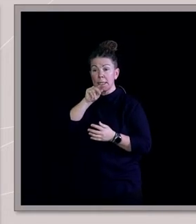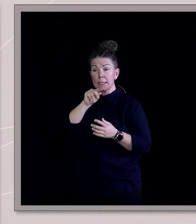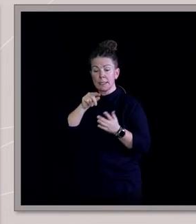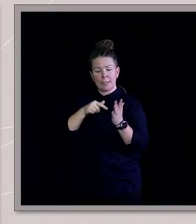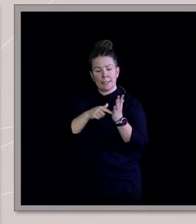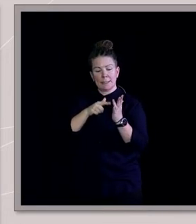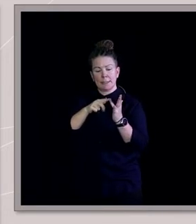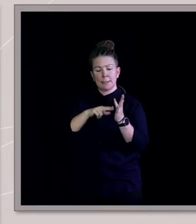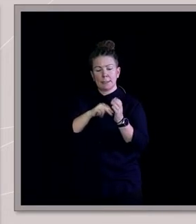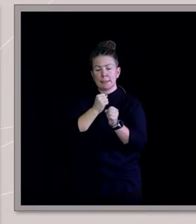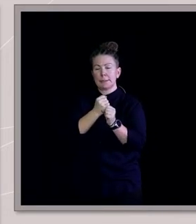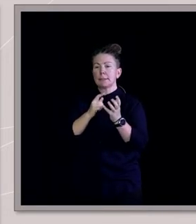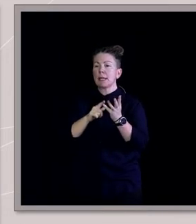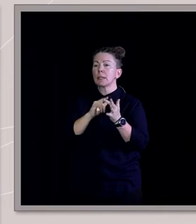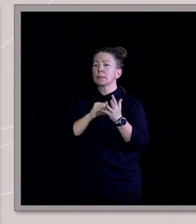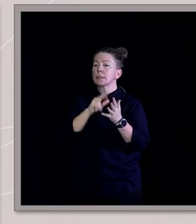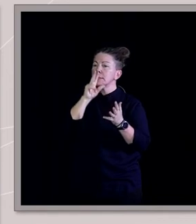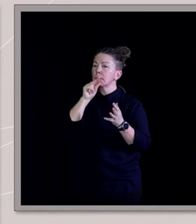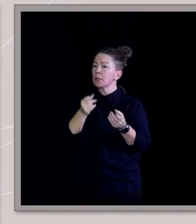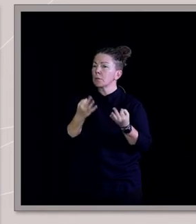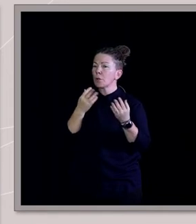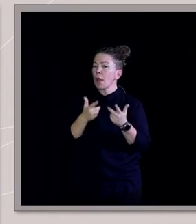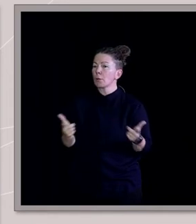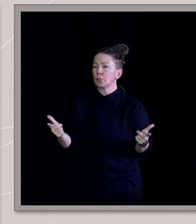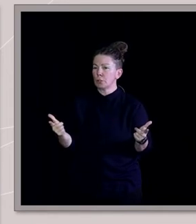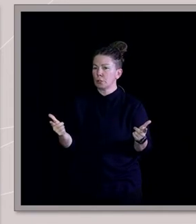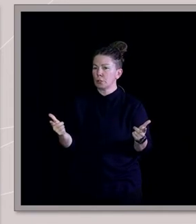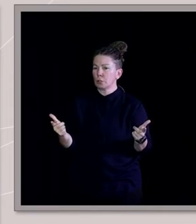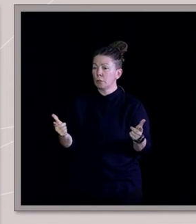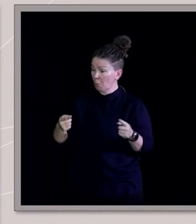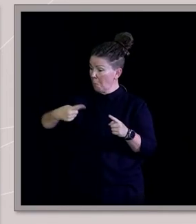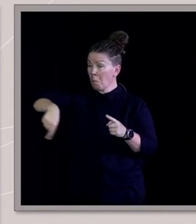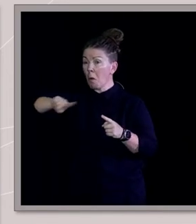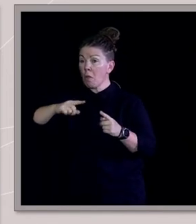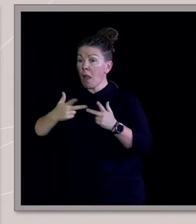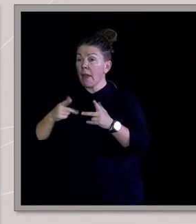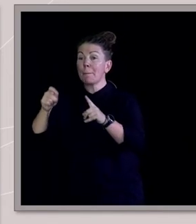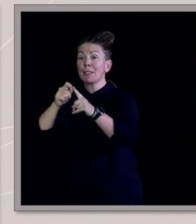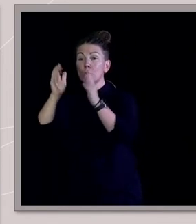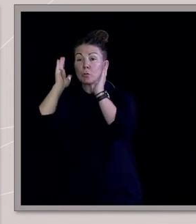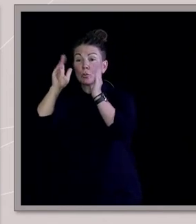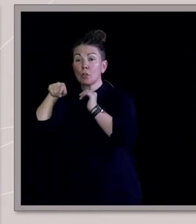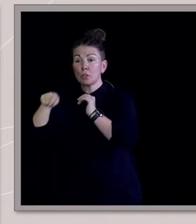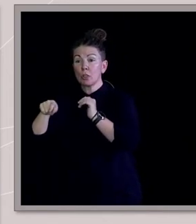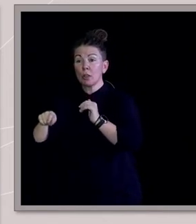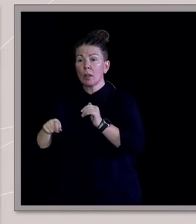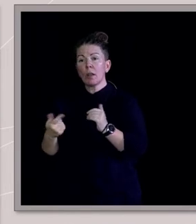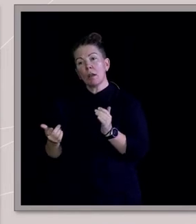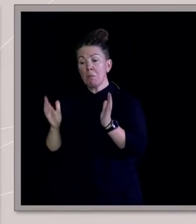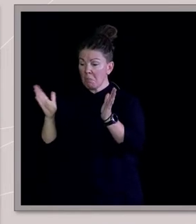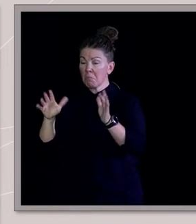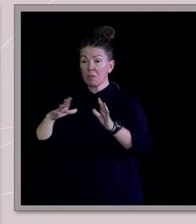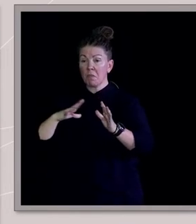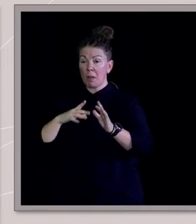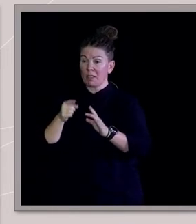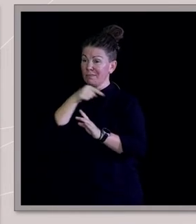was a common practice in a lot of Pentecostals, but almost none of the other Pentecostal churches took it that one step further that you needed to have